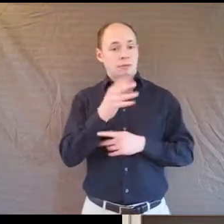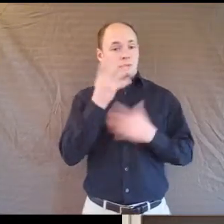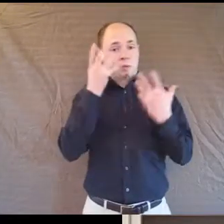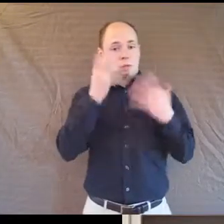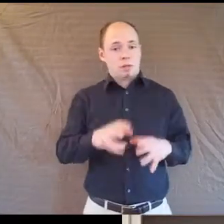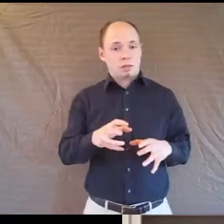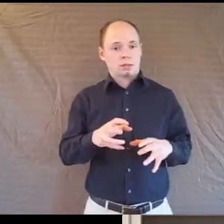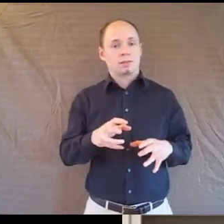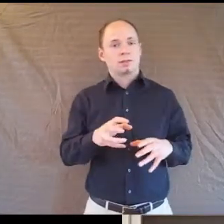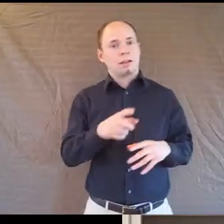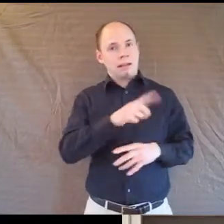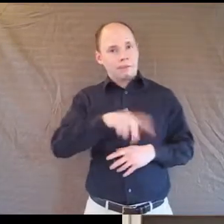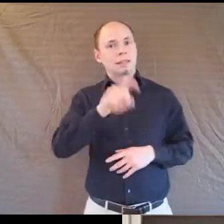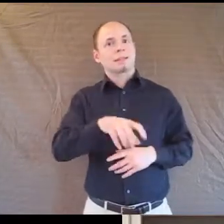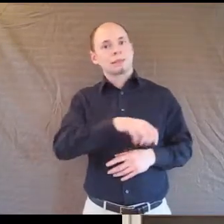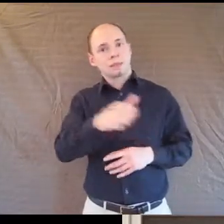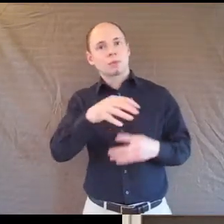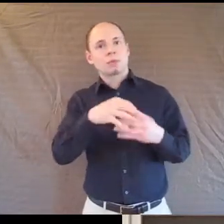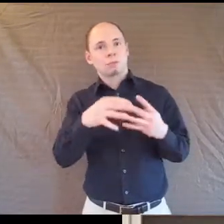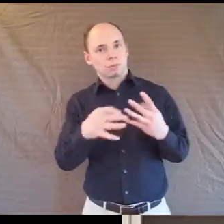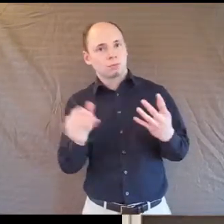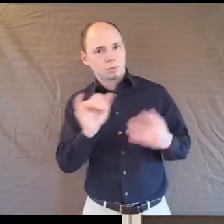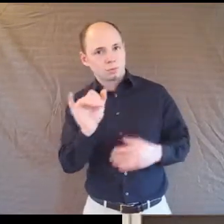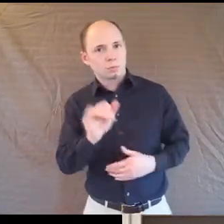they also need other options.